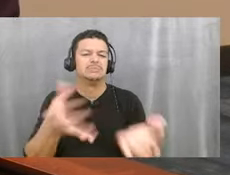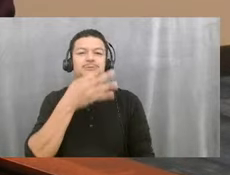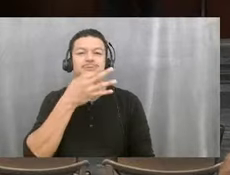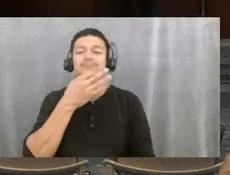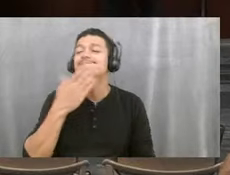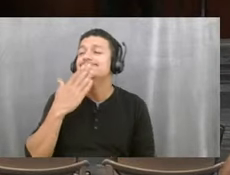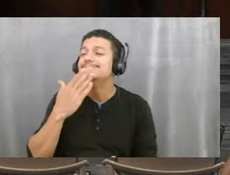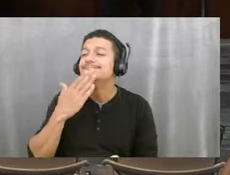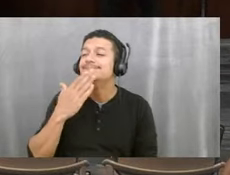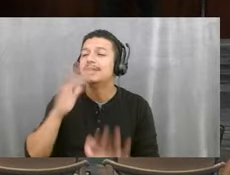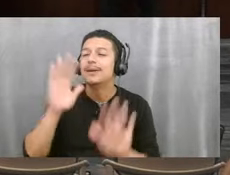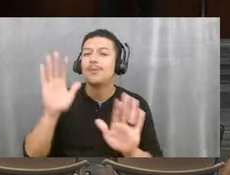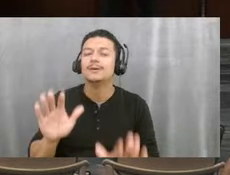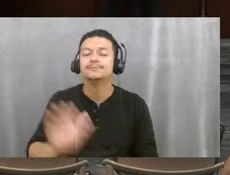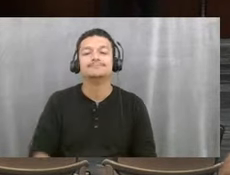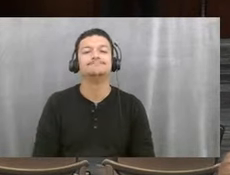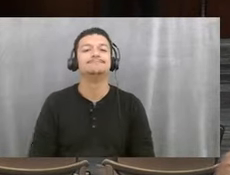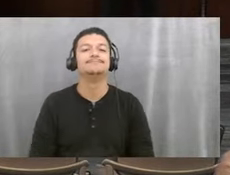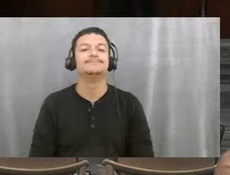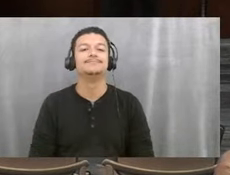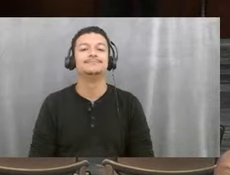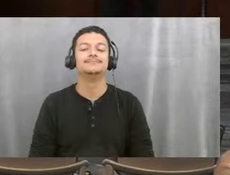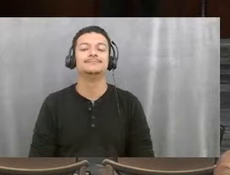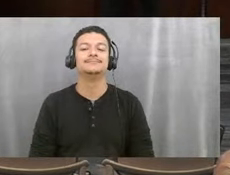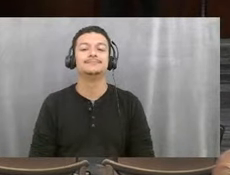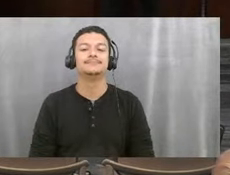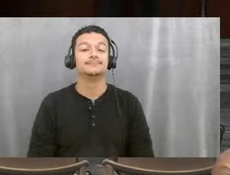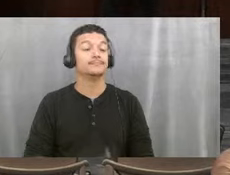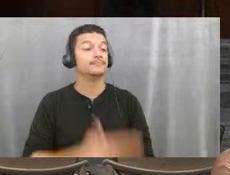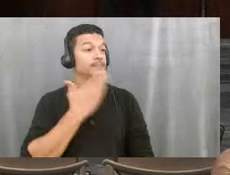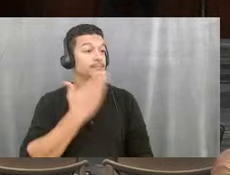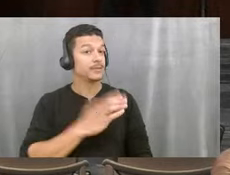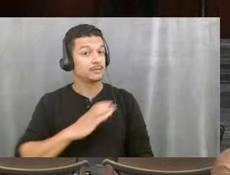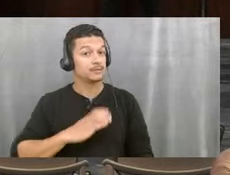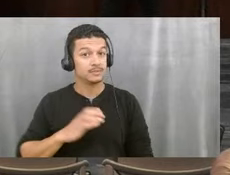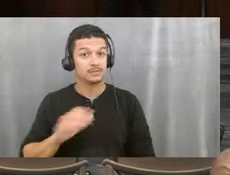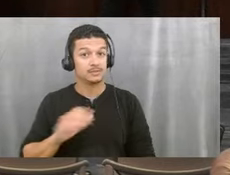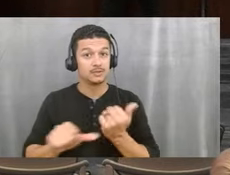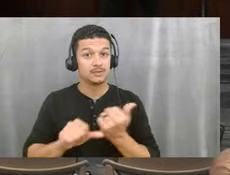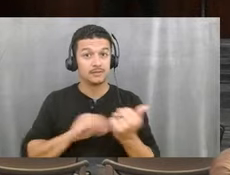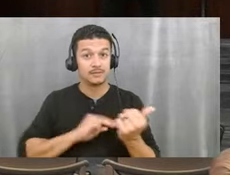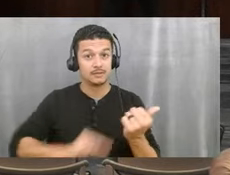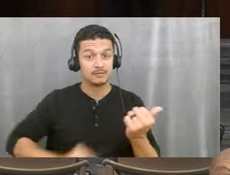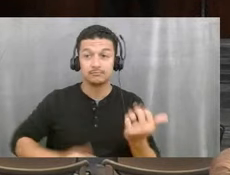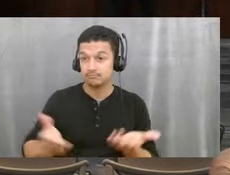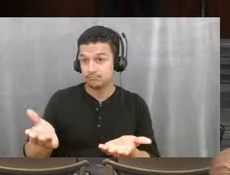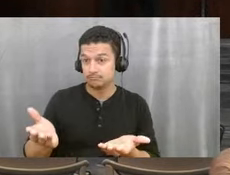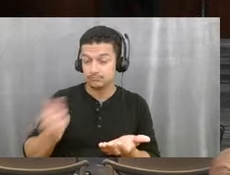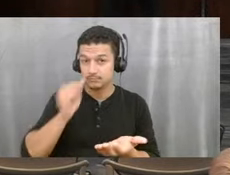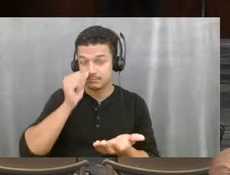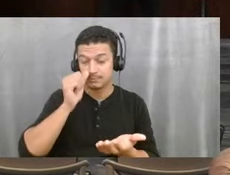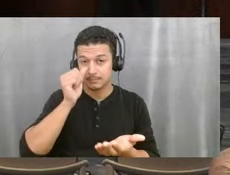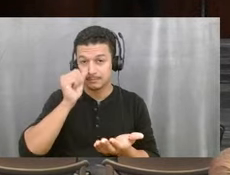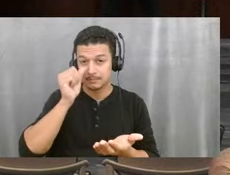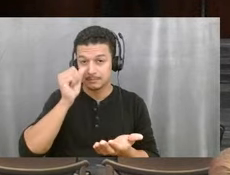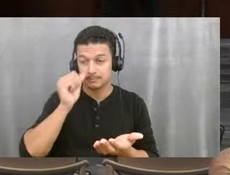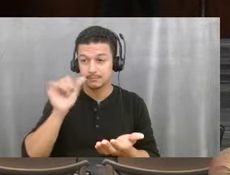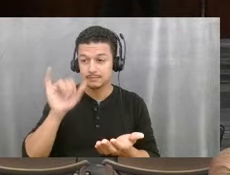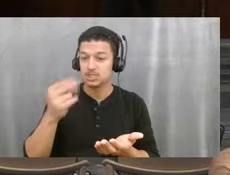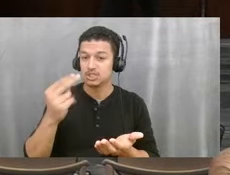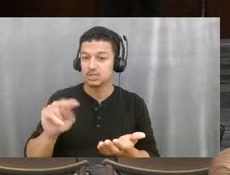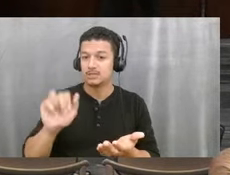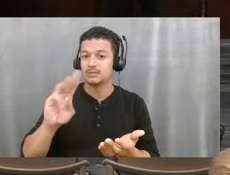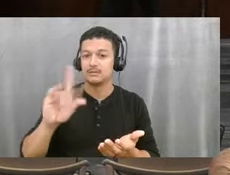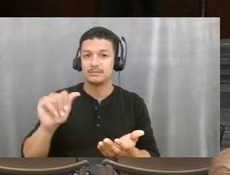great. Thank you. Thank you, commissioner, vice mayor. Thank you, mayor. John, Amanda, team,